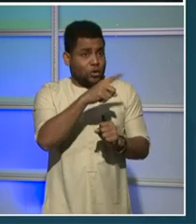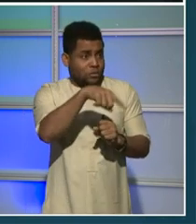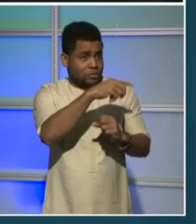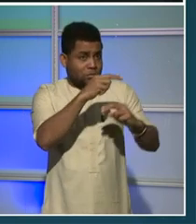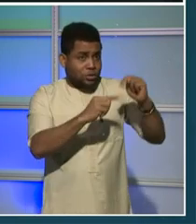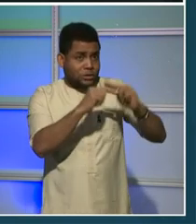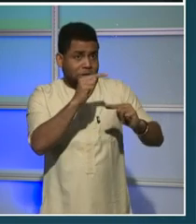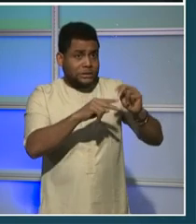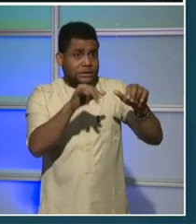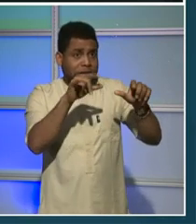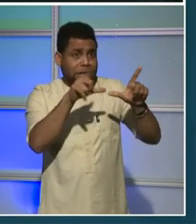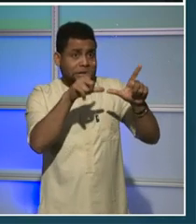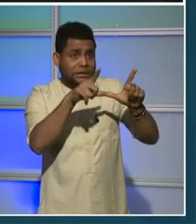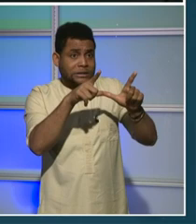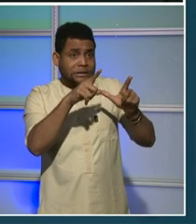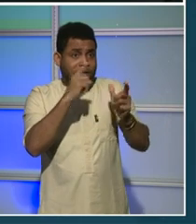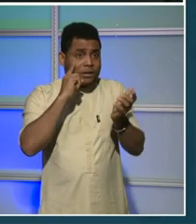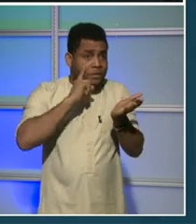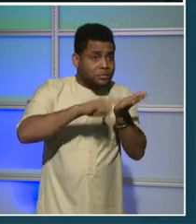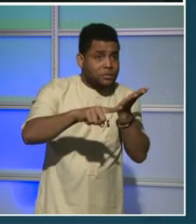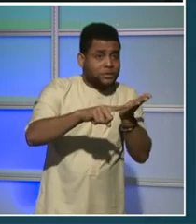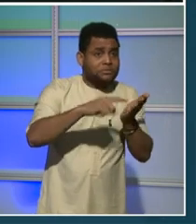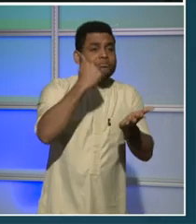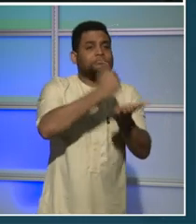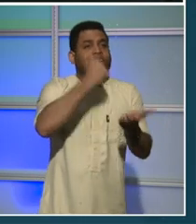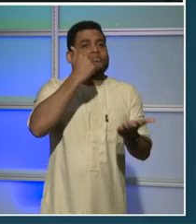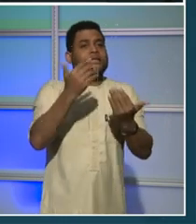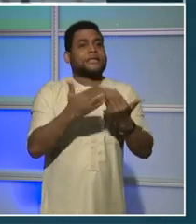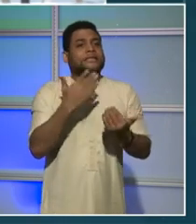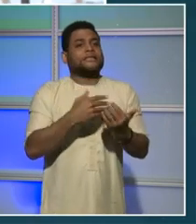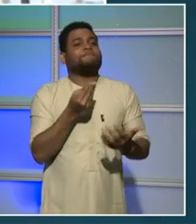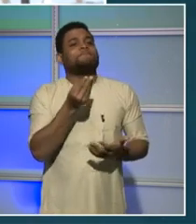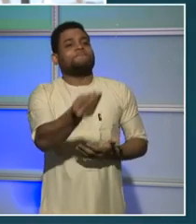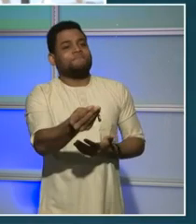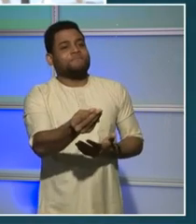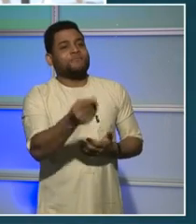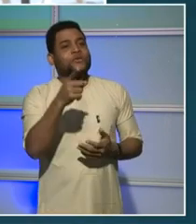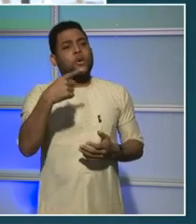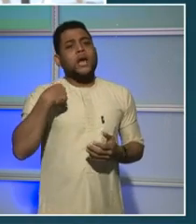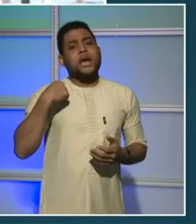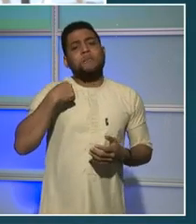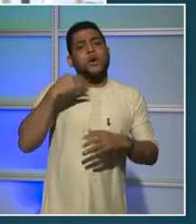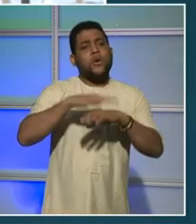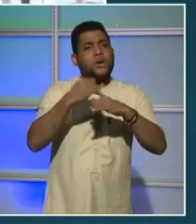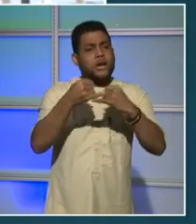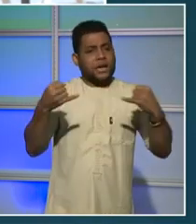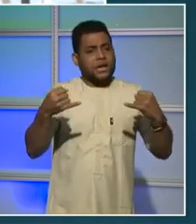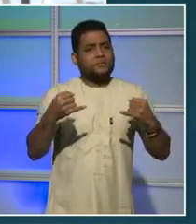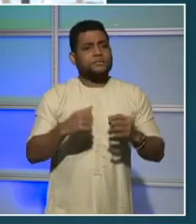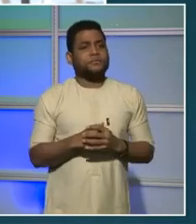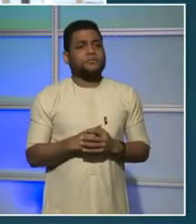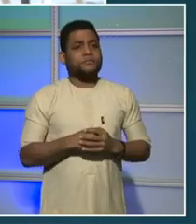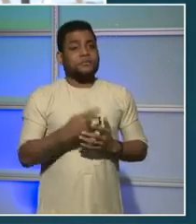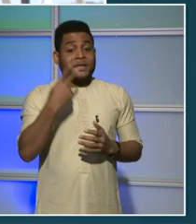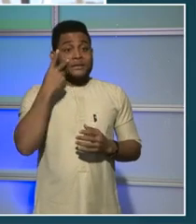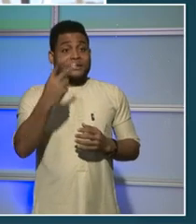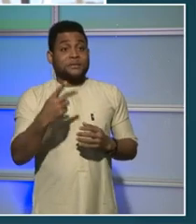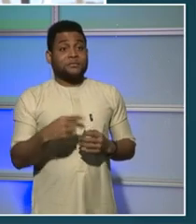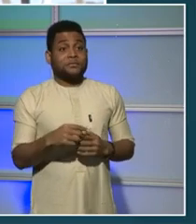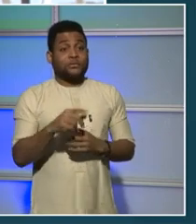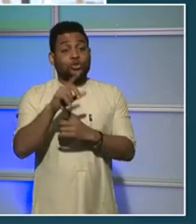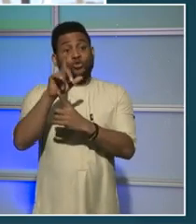licensing permits. As you can see, your $25 will be well spent in the Des Moines cluster.